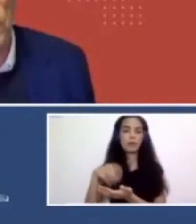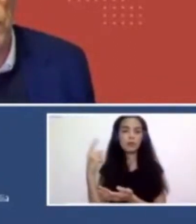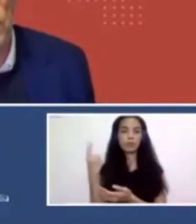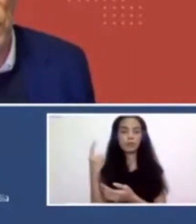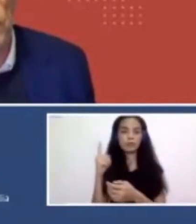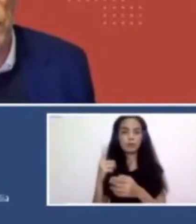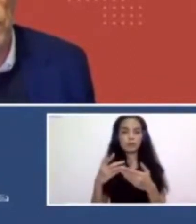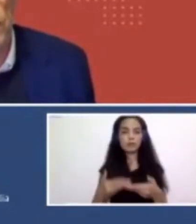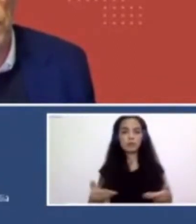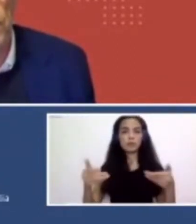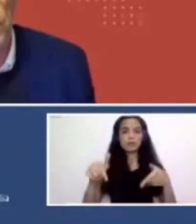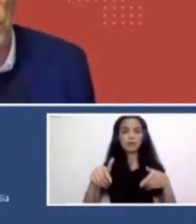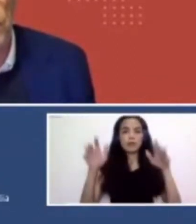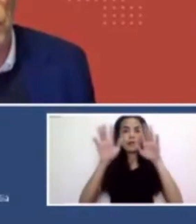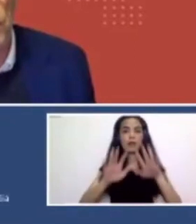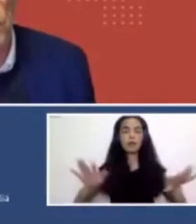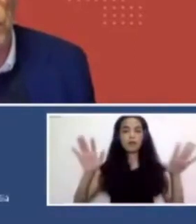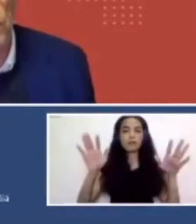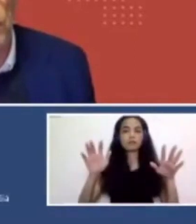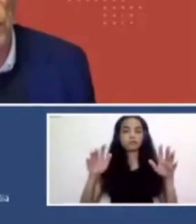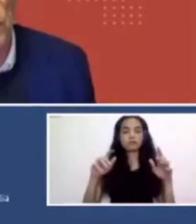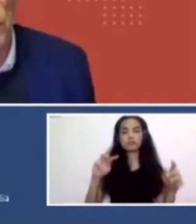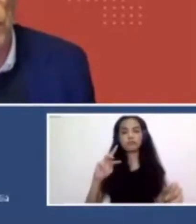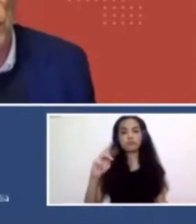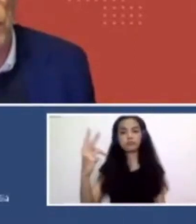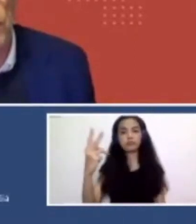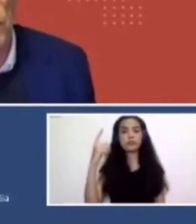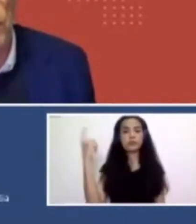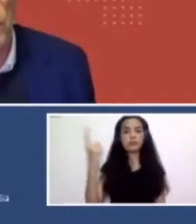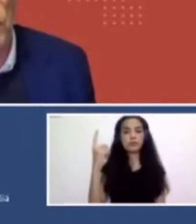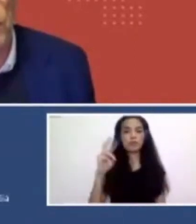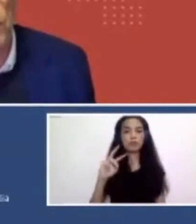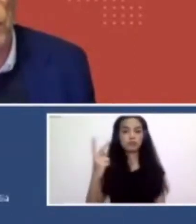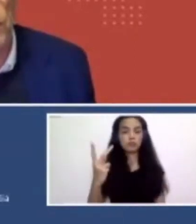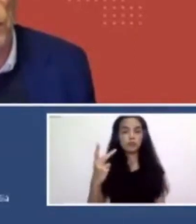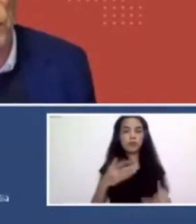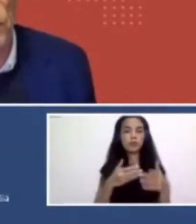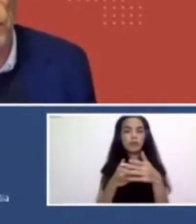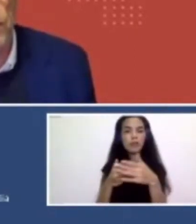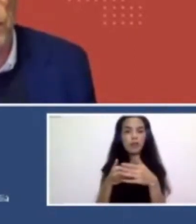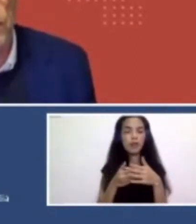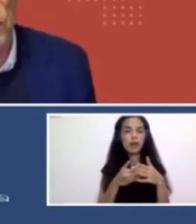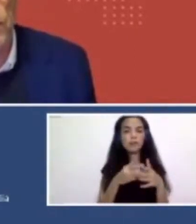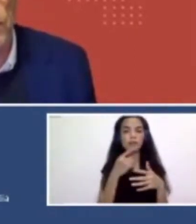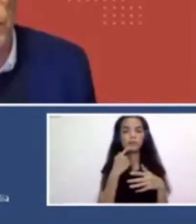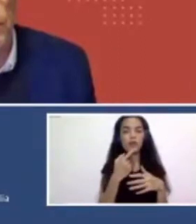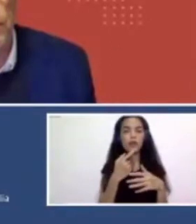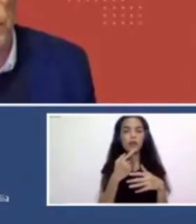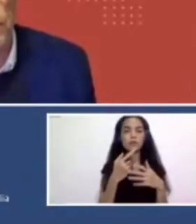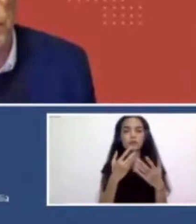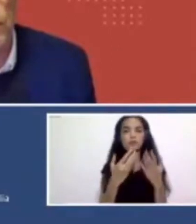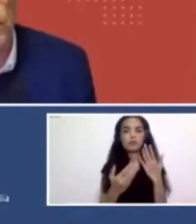facing now. Um, what, what's the, what's the, what's the challenge for, you know, in terms of maybe construction